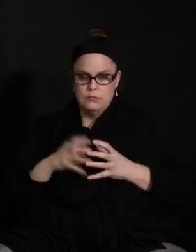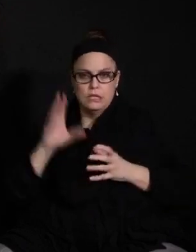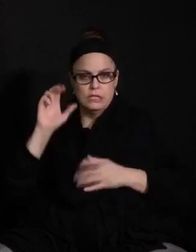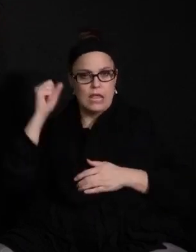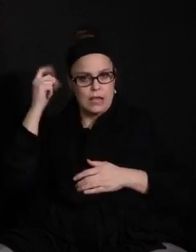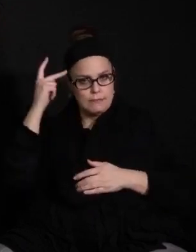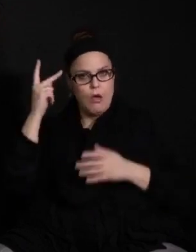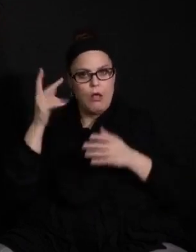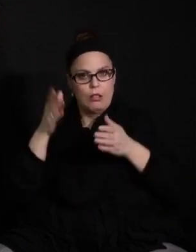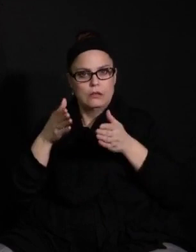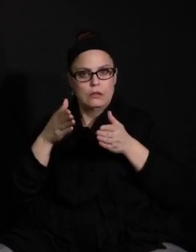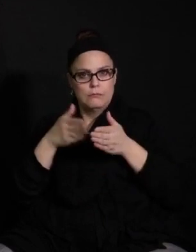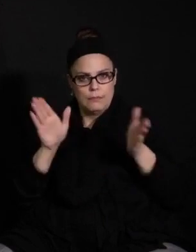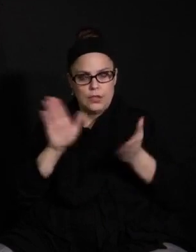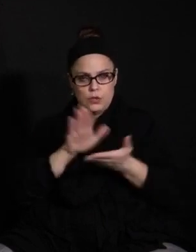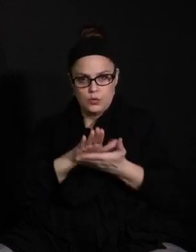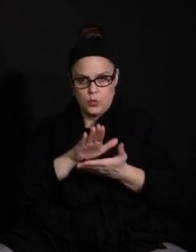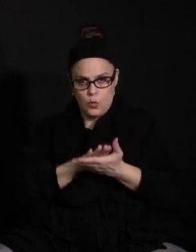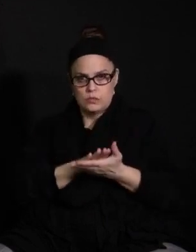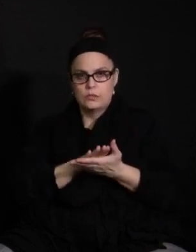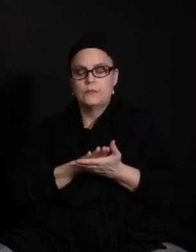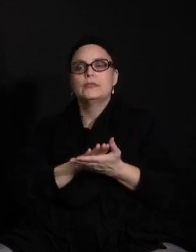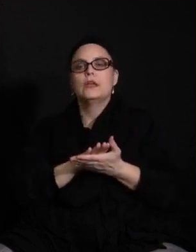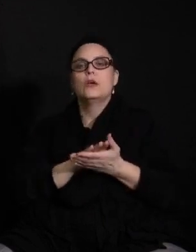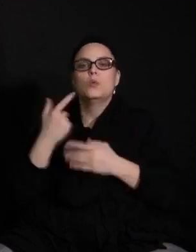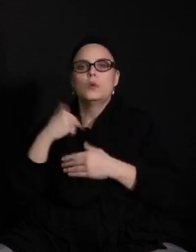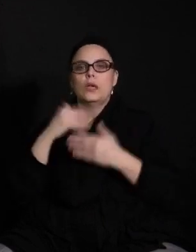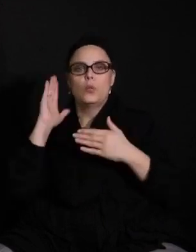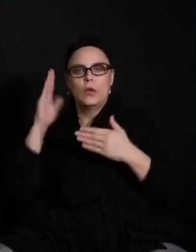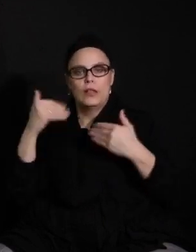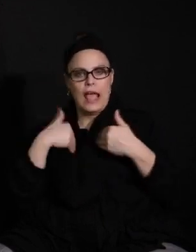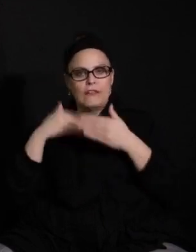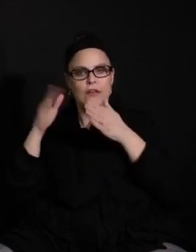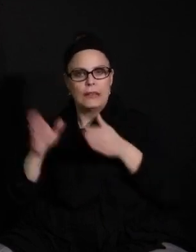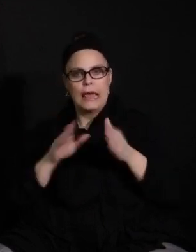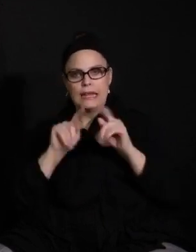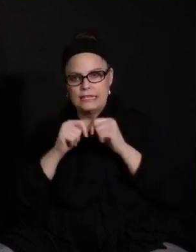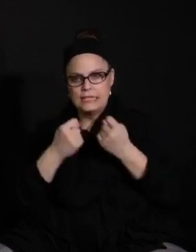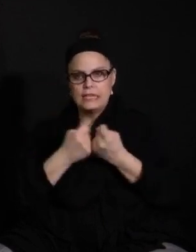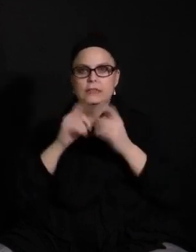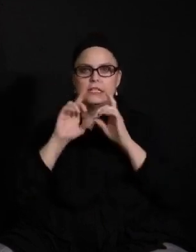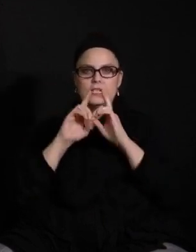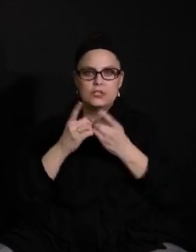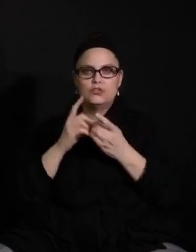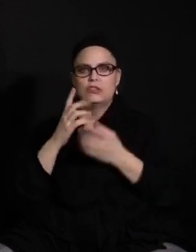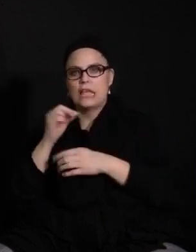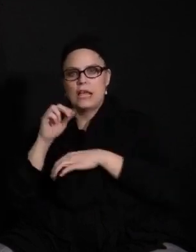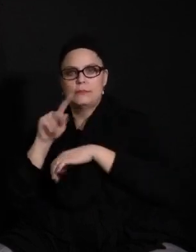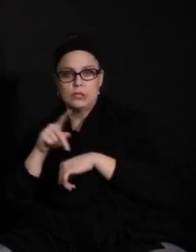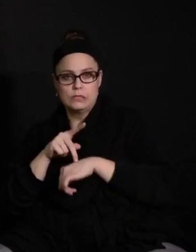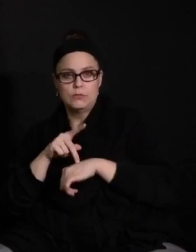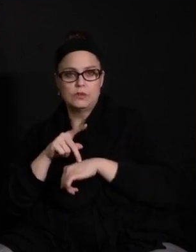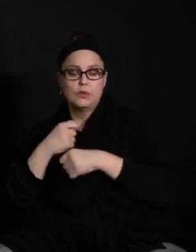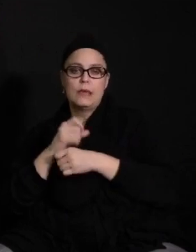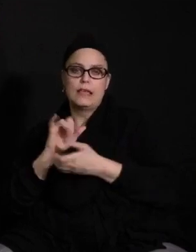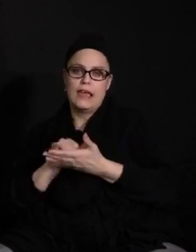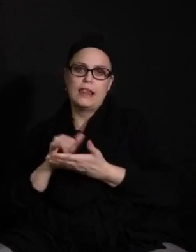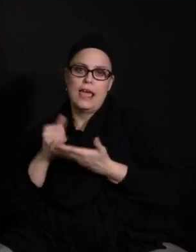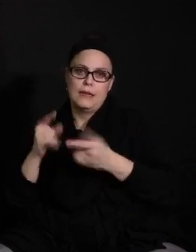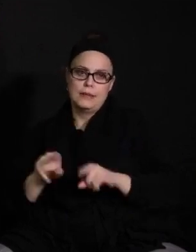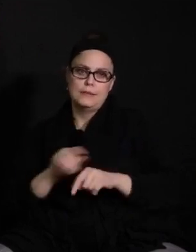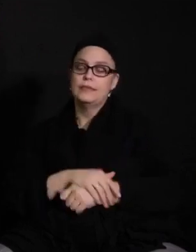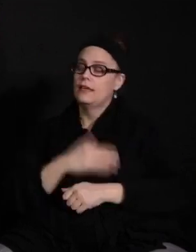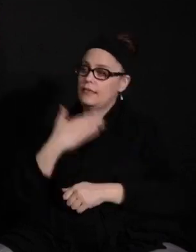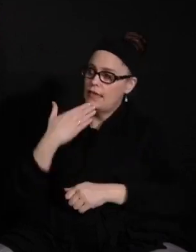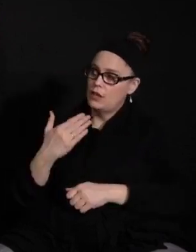we've had from the teacher, principal, and district administrator planning teams to make that happen. Great. Thank you, Mr.